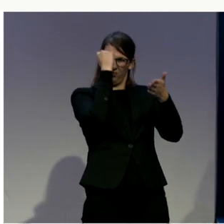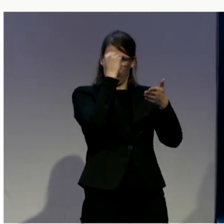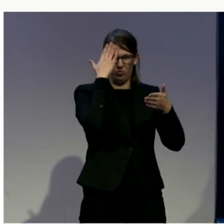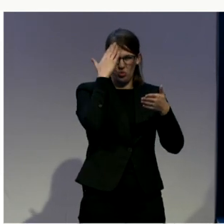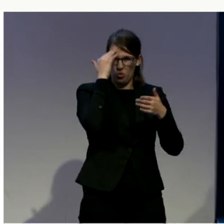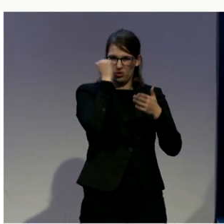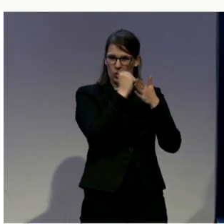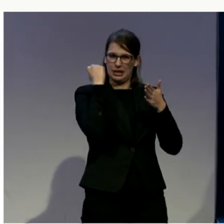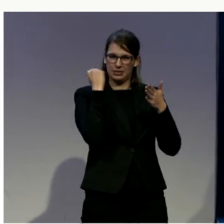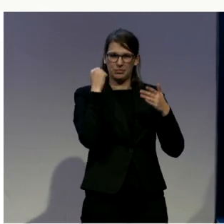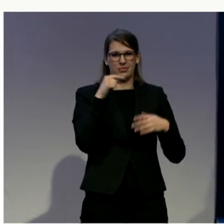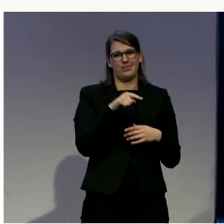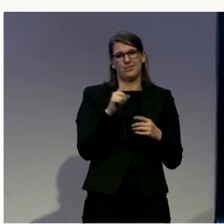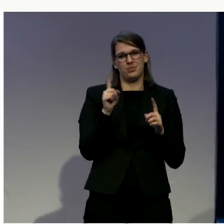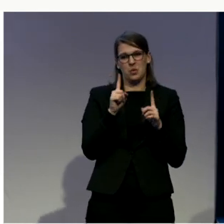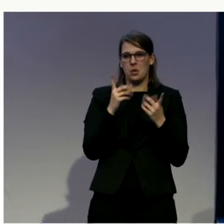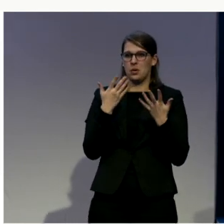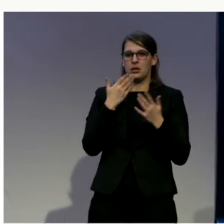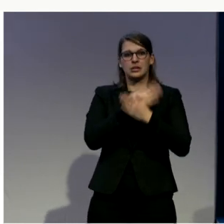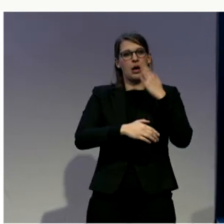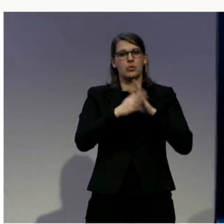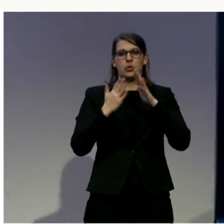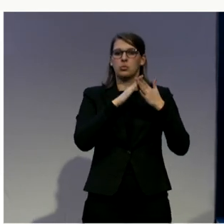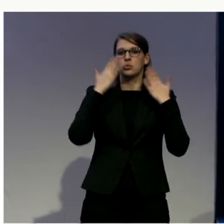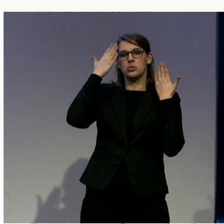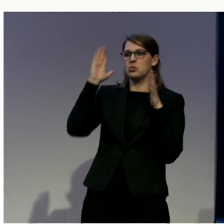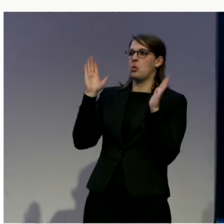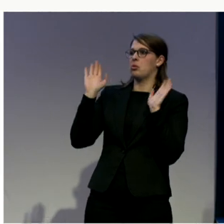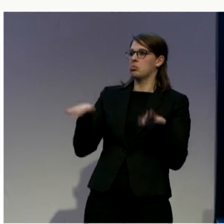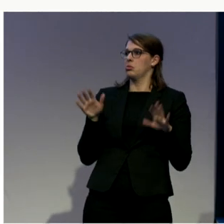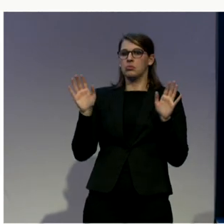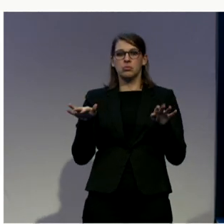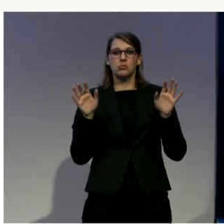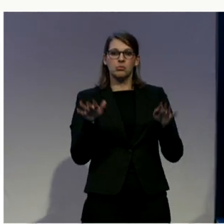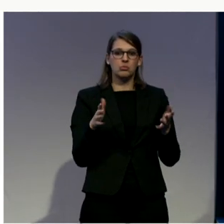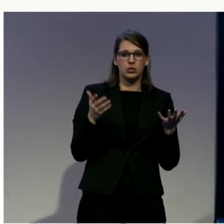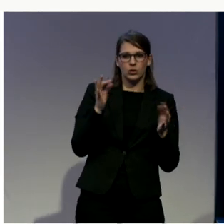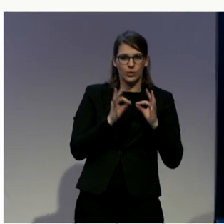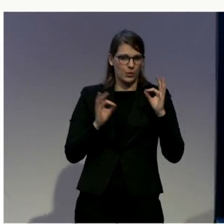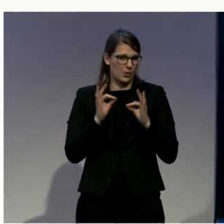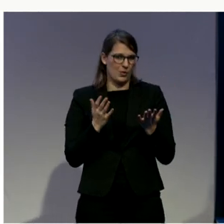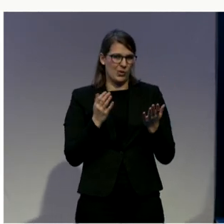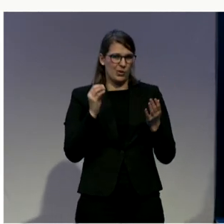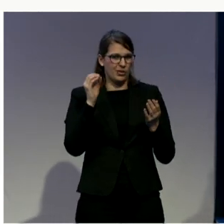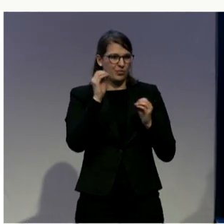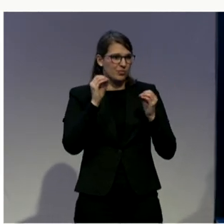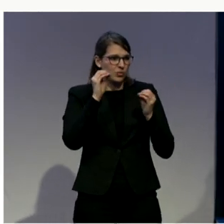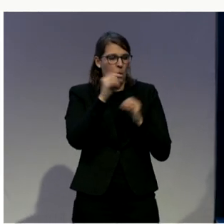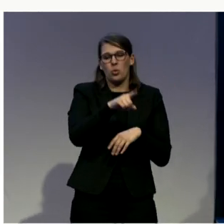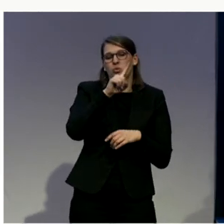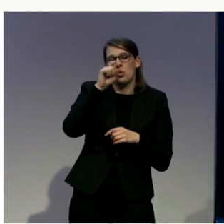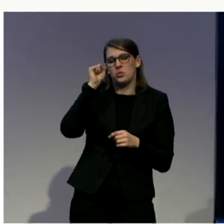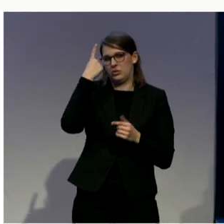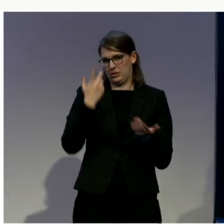not being part of it, not understanding it. And so at least what we try to do through Pathways to Justice is build relationships between